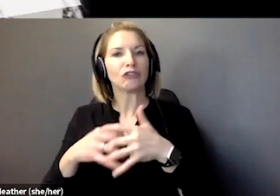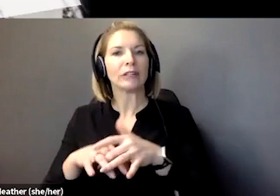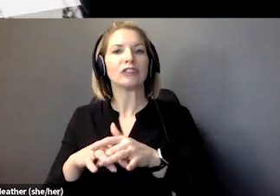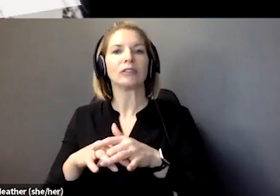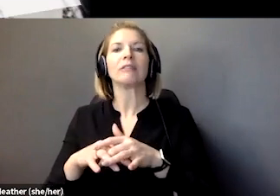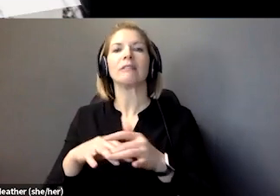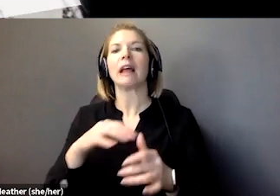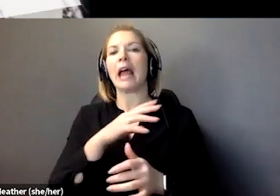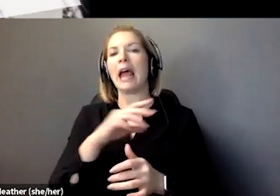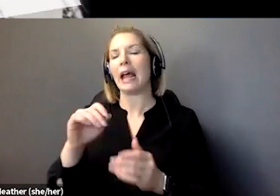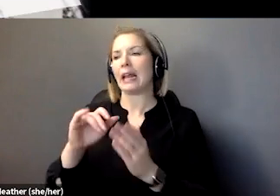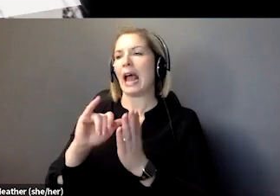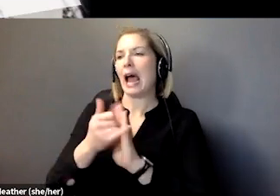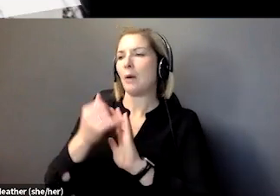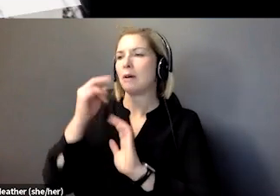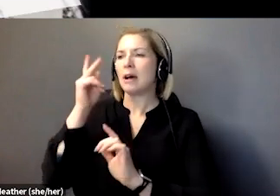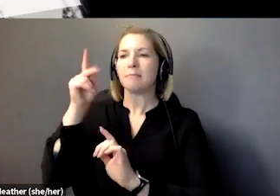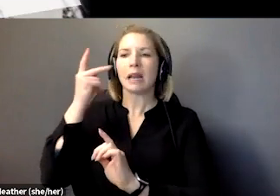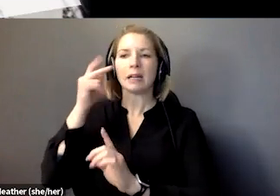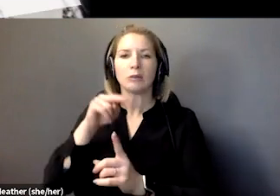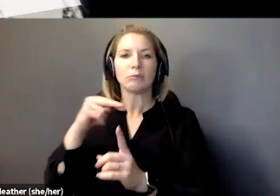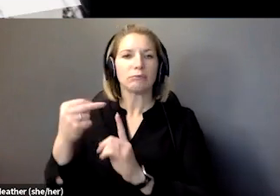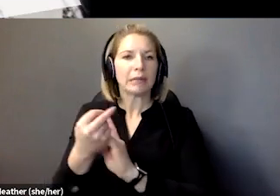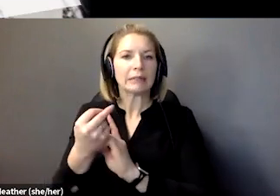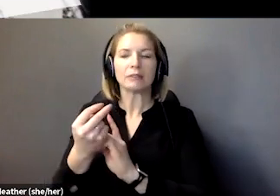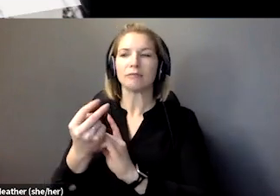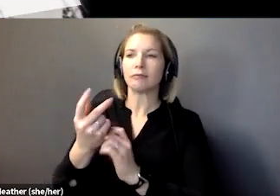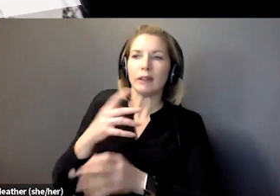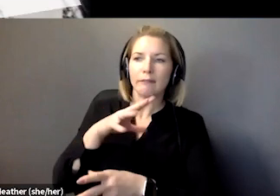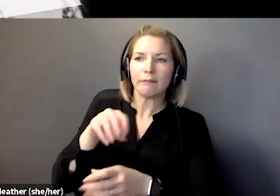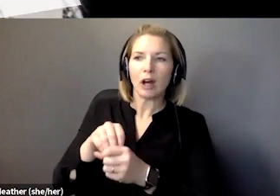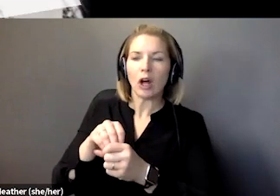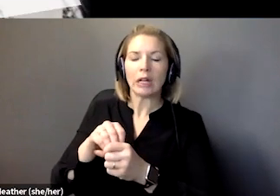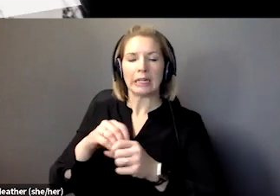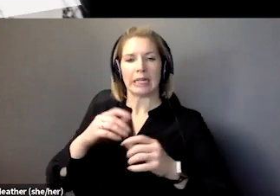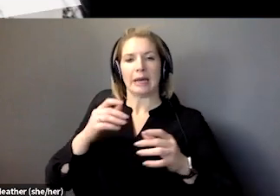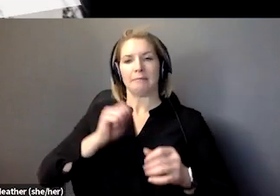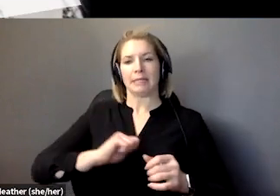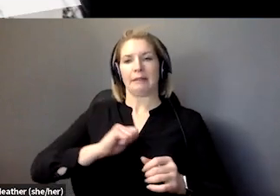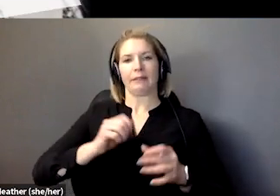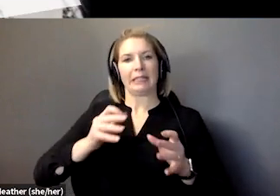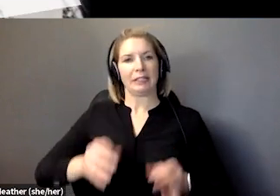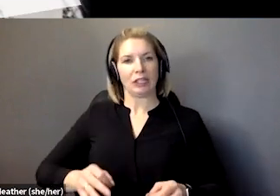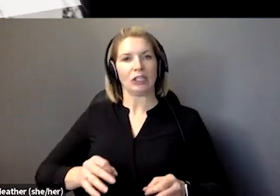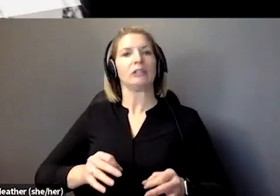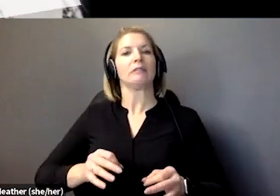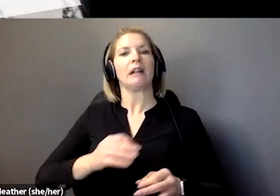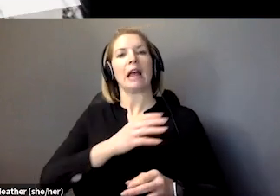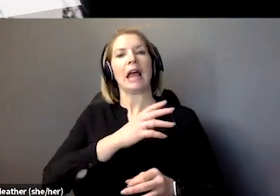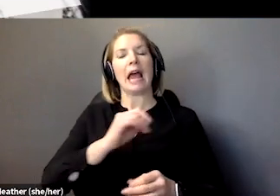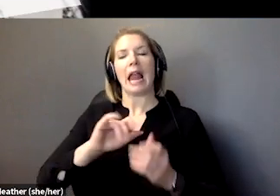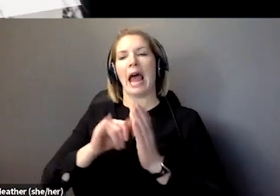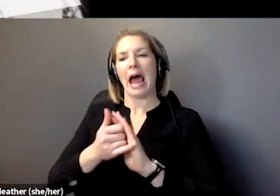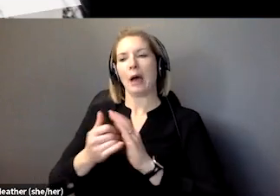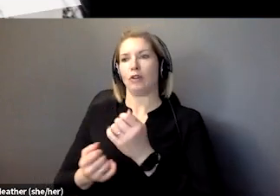bureaucracy, supportive decision making, personalized approaches to supporting people with